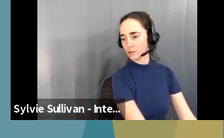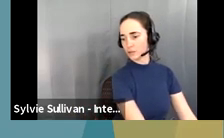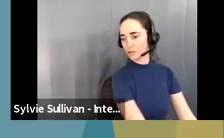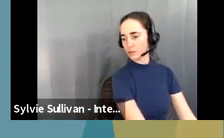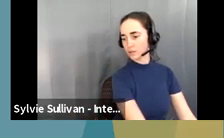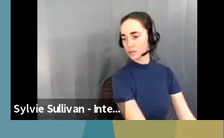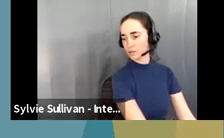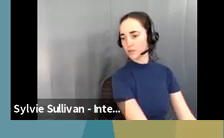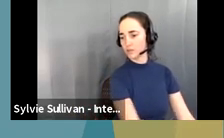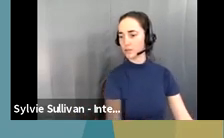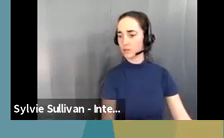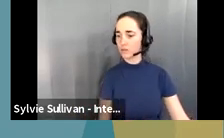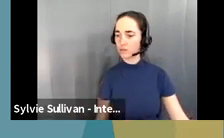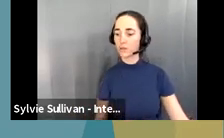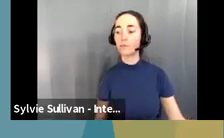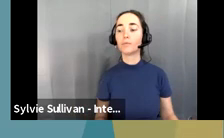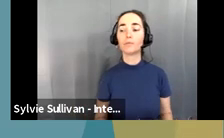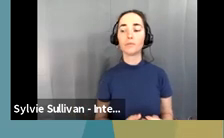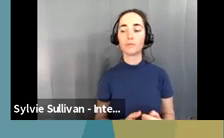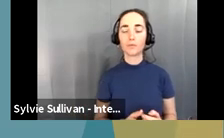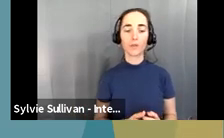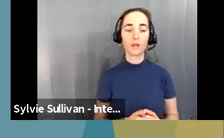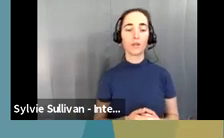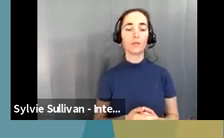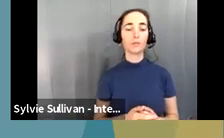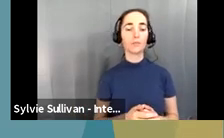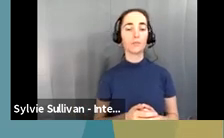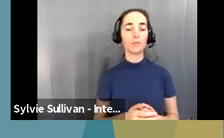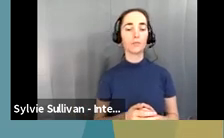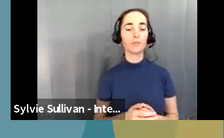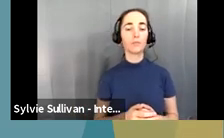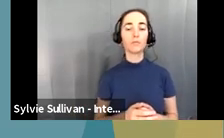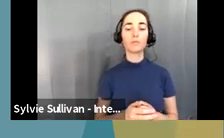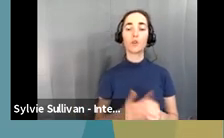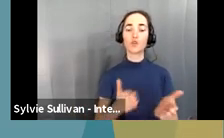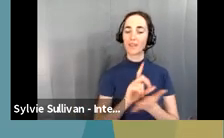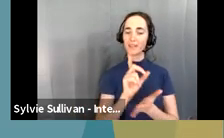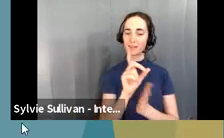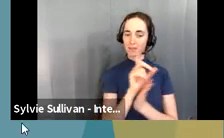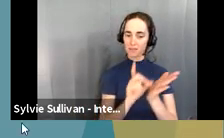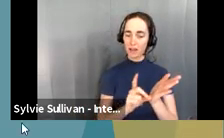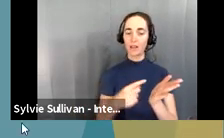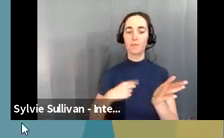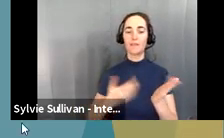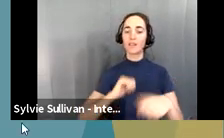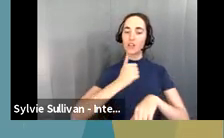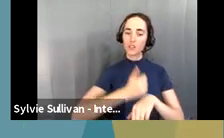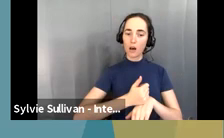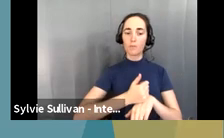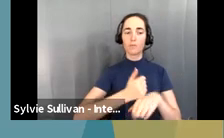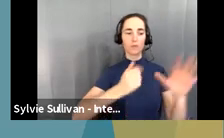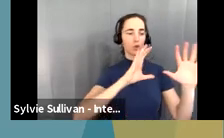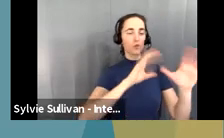All right. So our services design, um, is, I've set it up to show that it is kind of, um, go by populations,